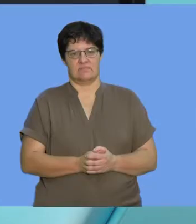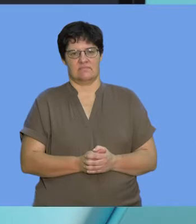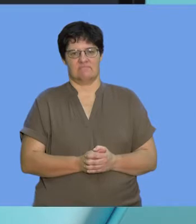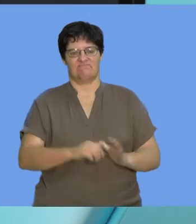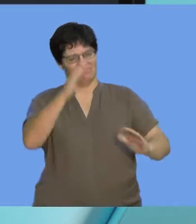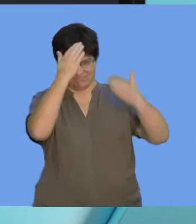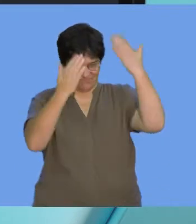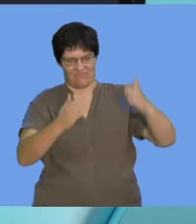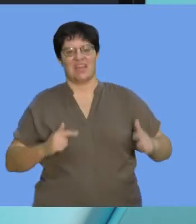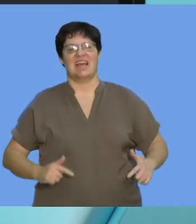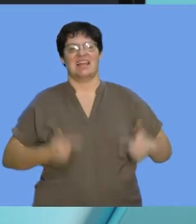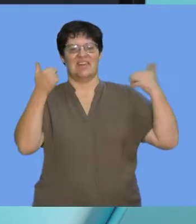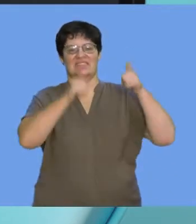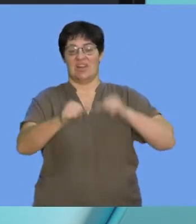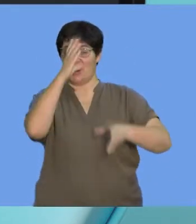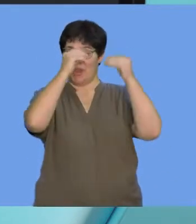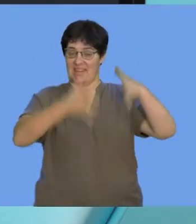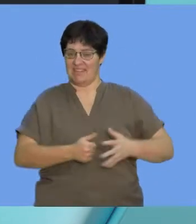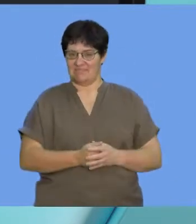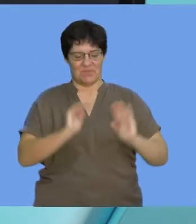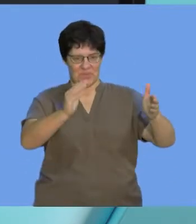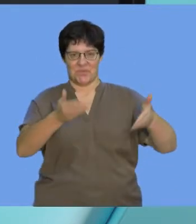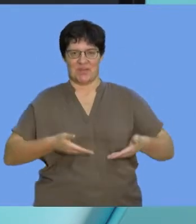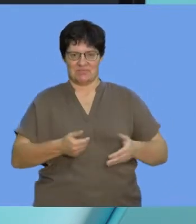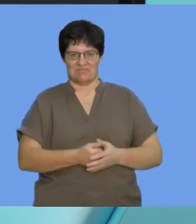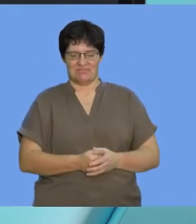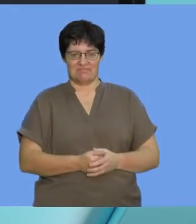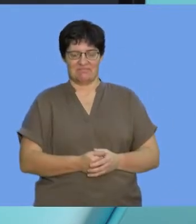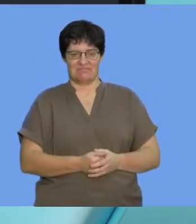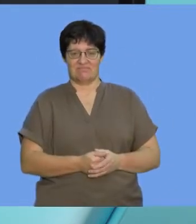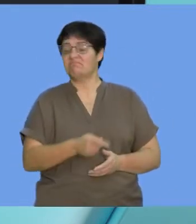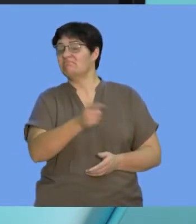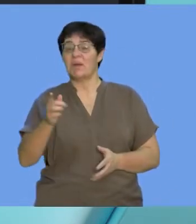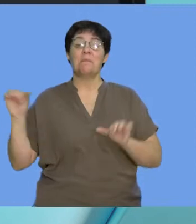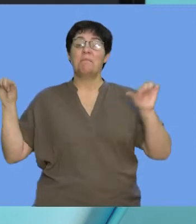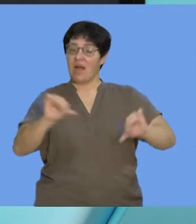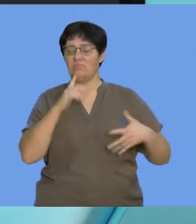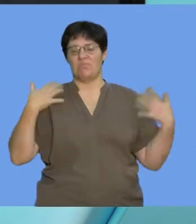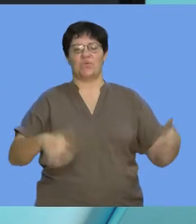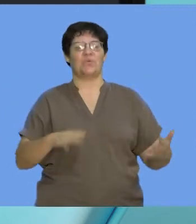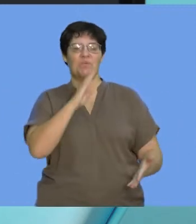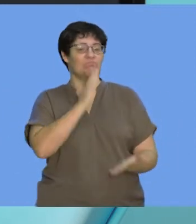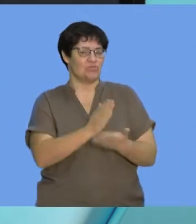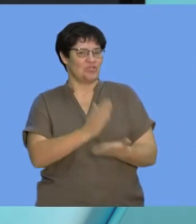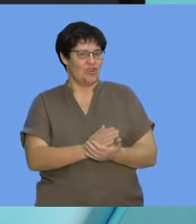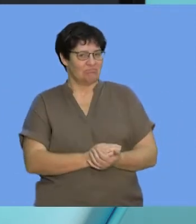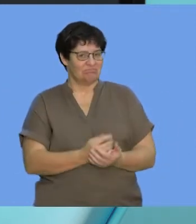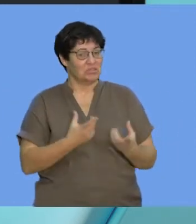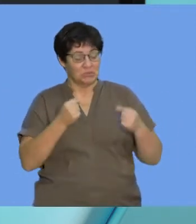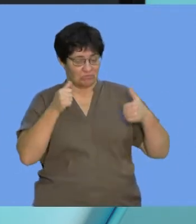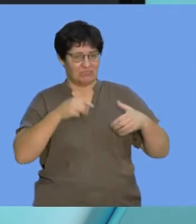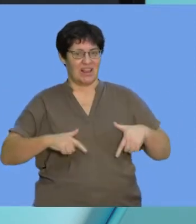Greetings, life science learners, and welcome. Welcome. I'm sure you guys are glad to be back doing some life sciences.